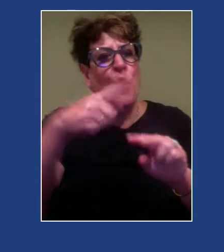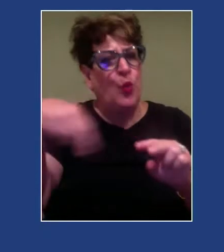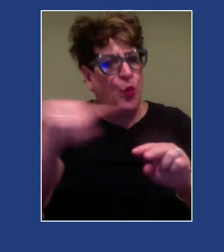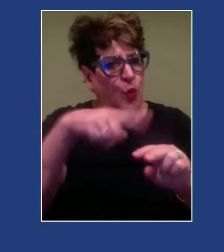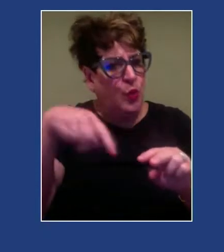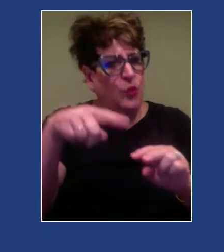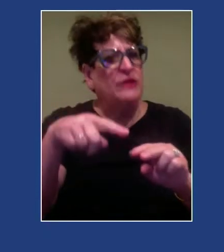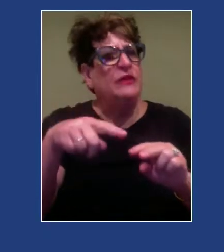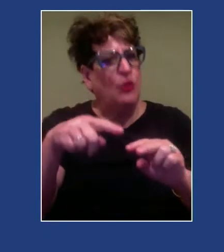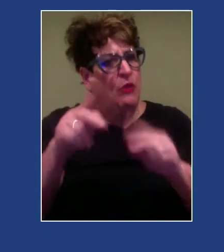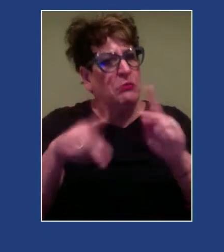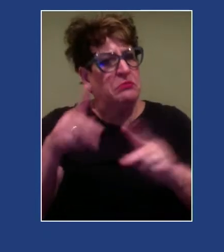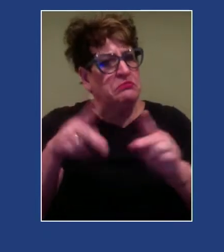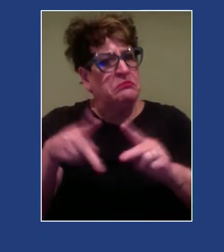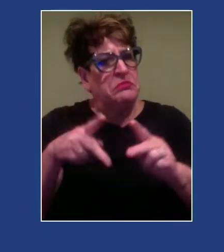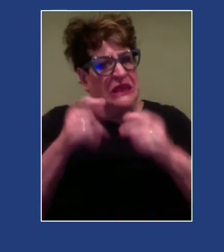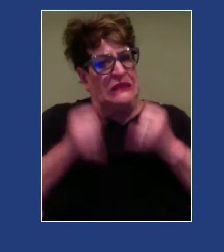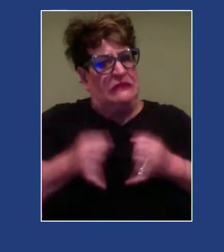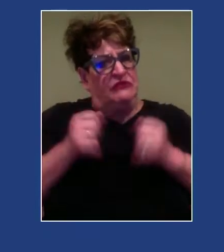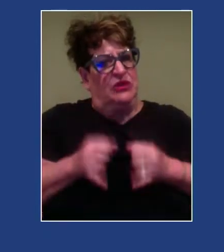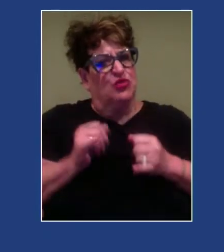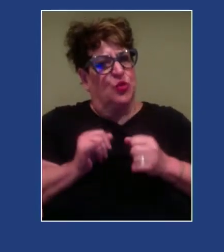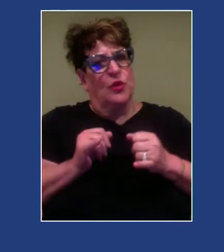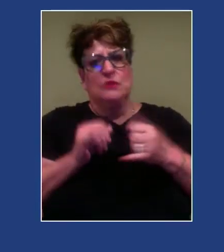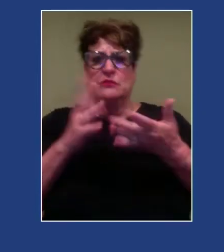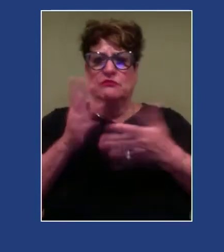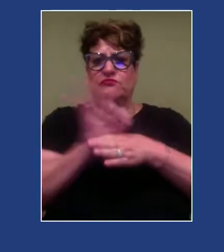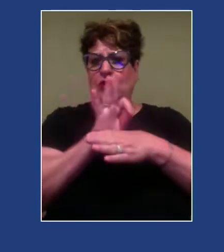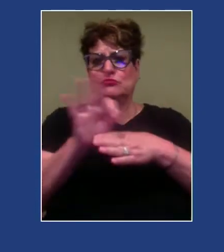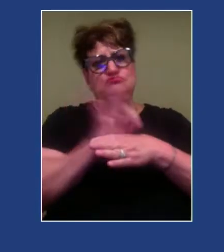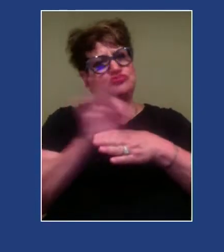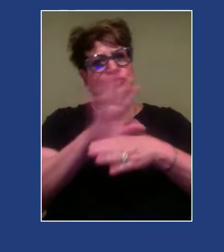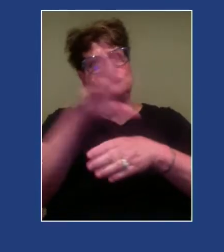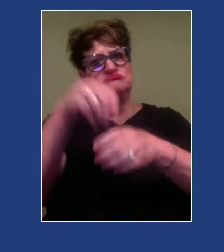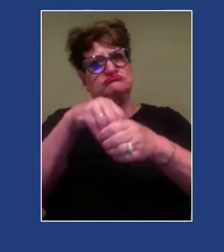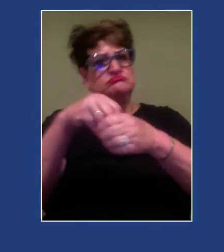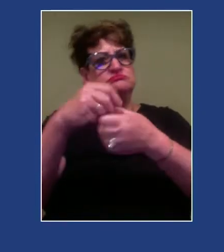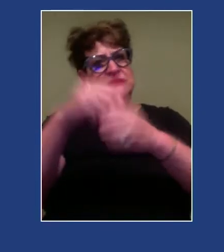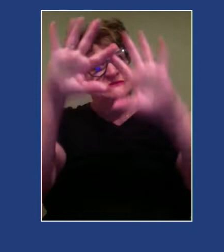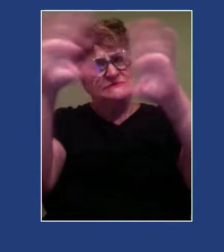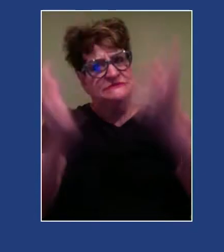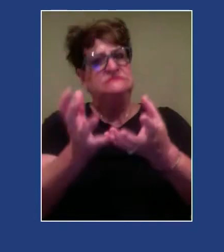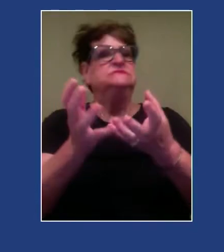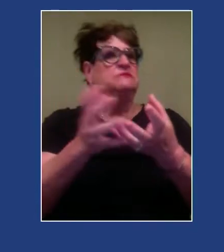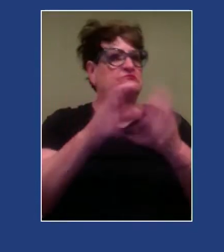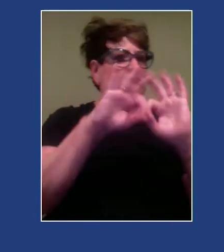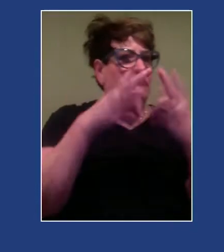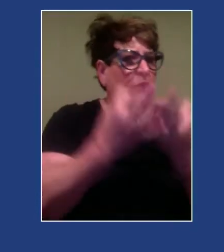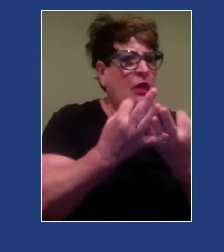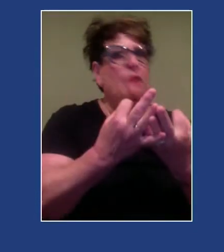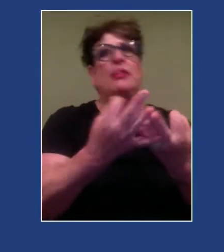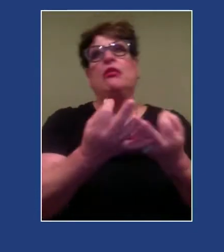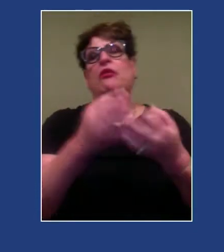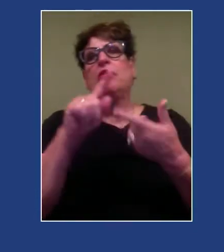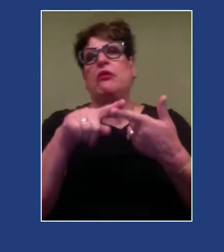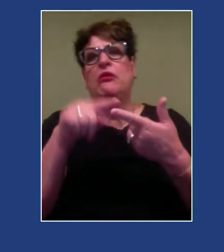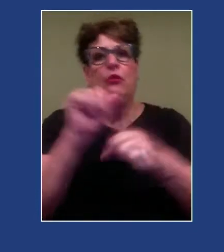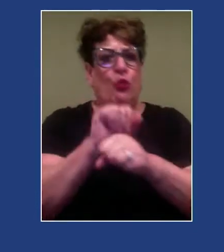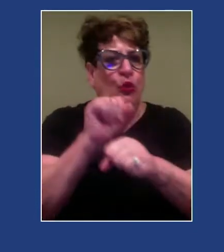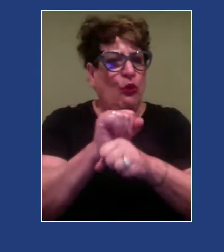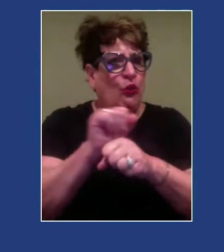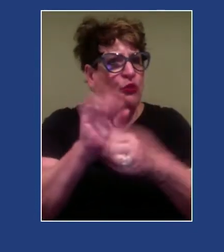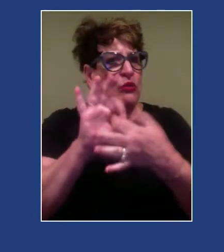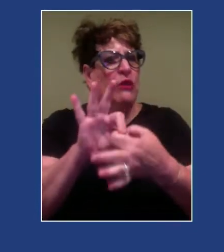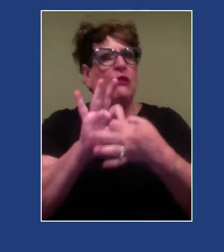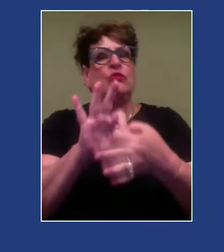who are operating in systems. We're in systems in our family community. We are in systems in our work relationships in